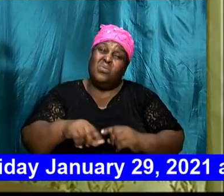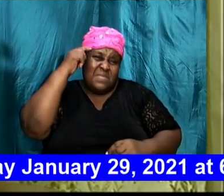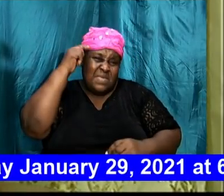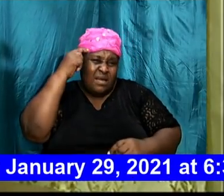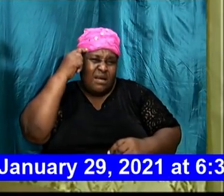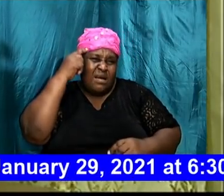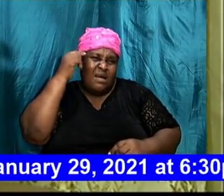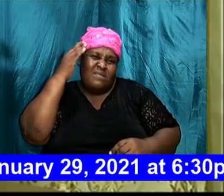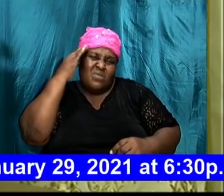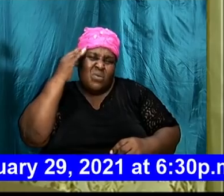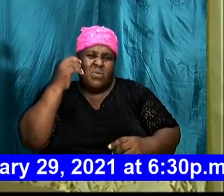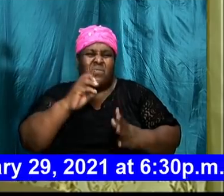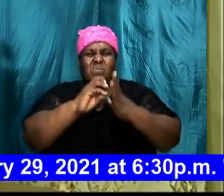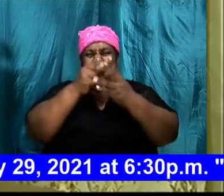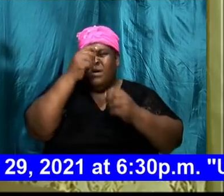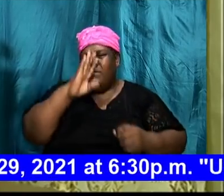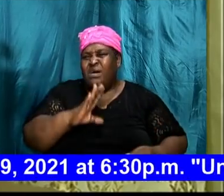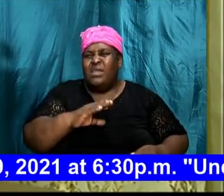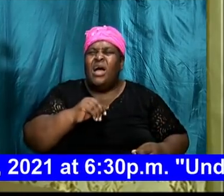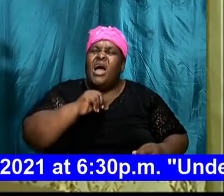the Bible tells us already